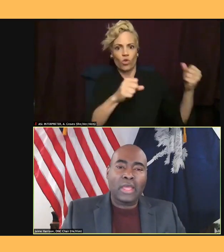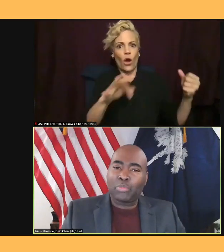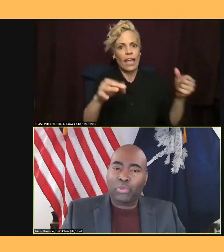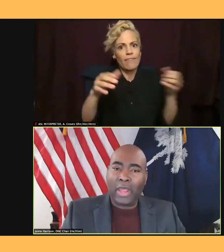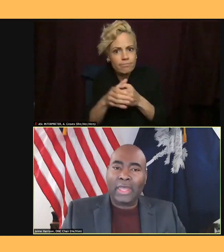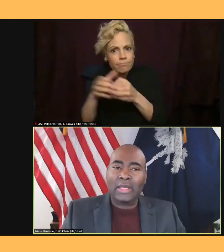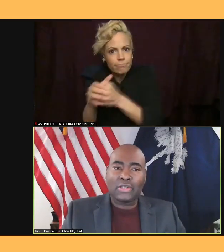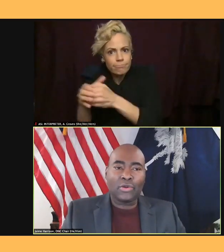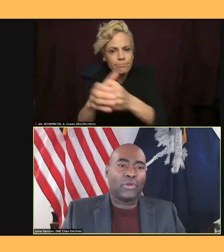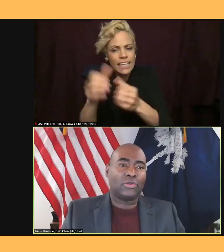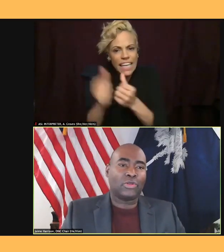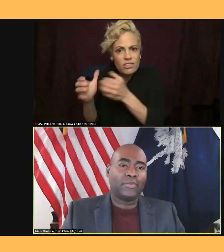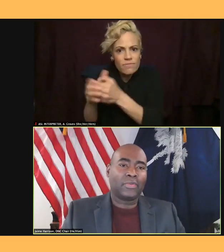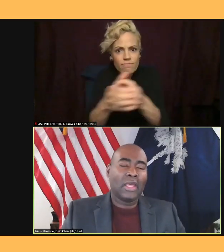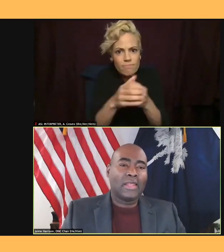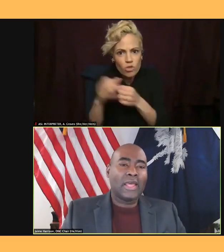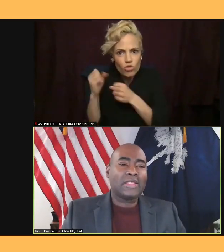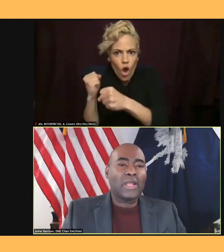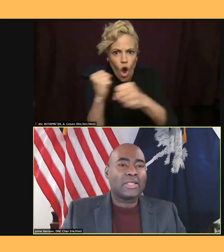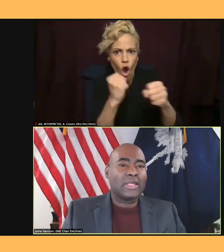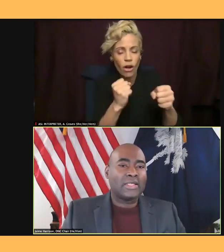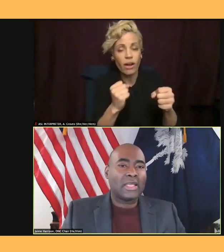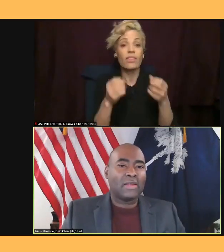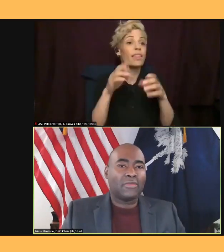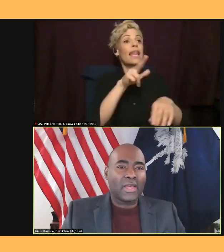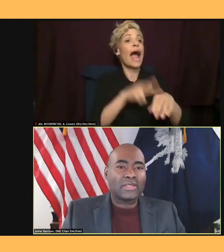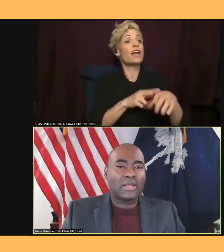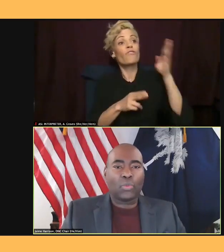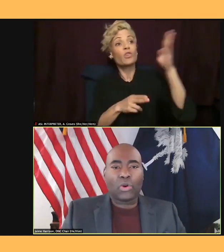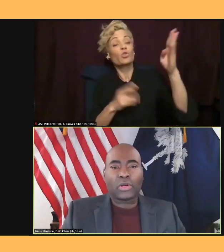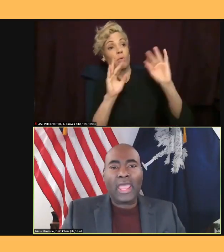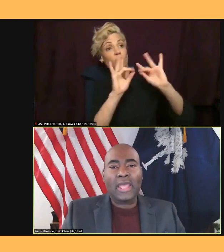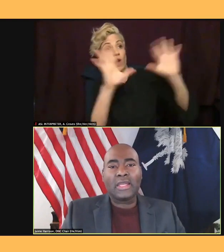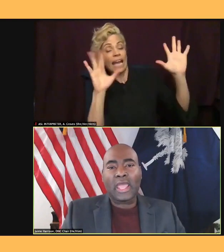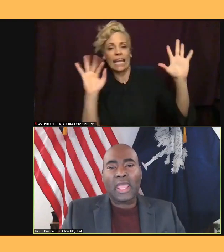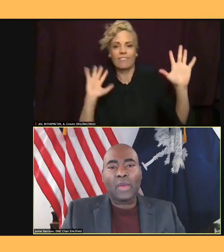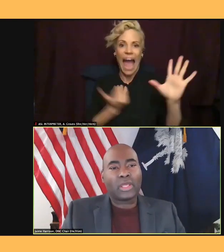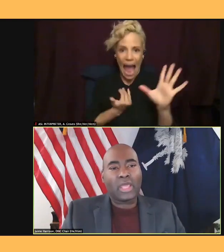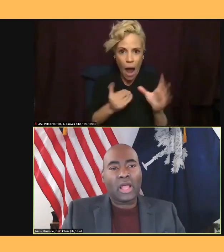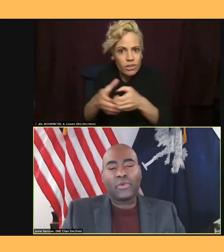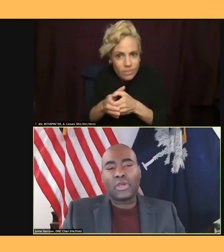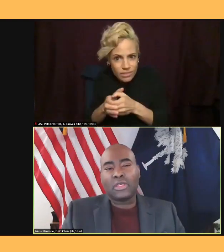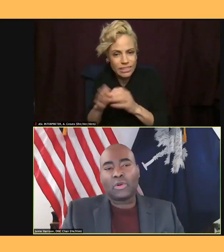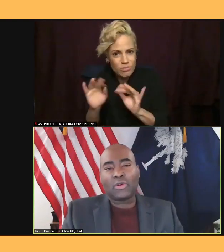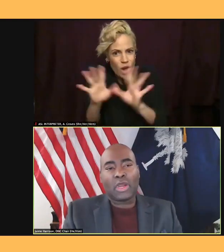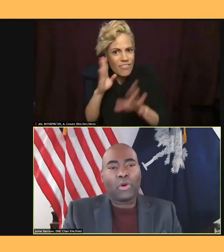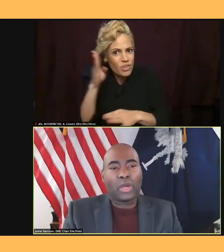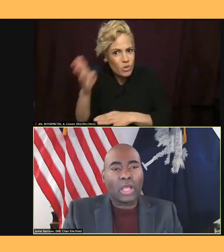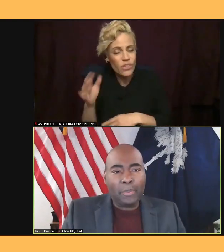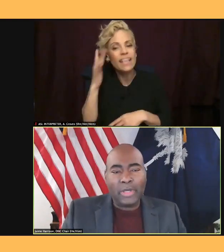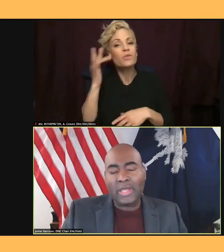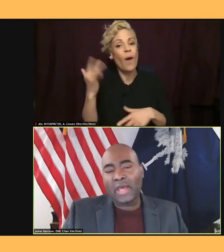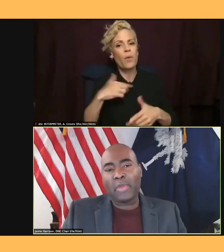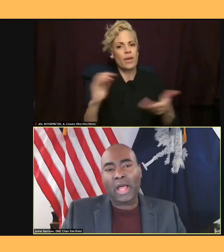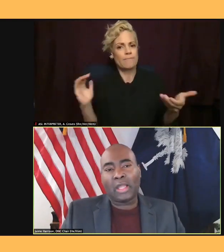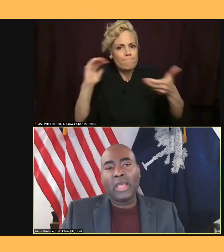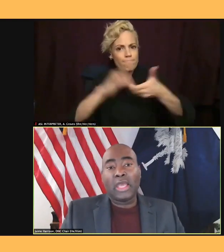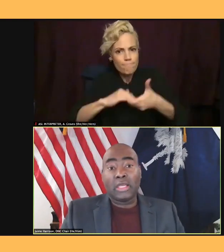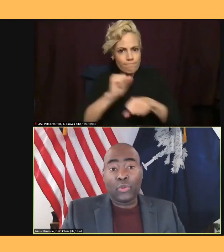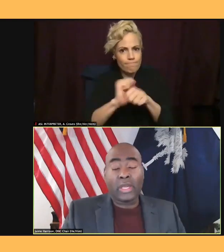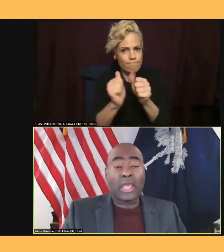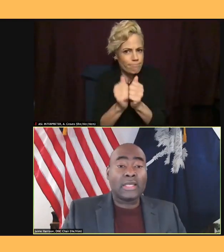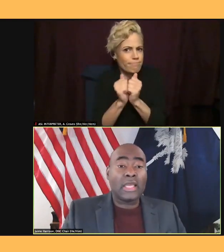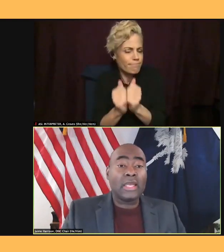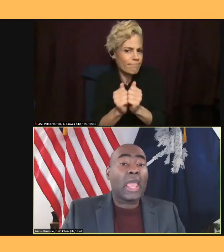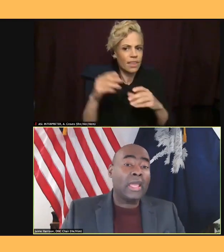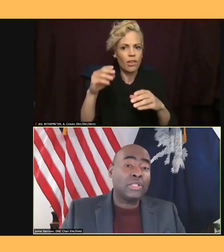your future. That's why the DNC invested and worked hand in hand with the California Democratic Party up and down the ballot in 2018 and